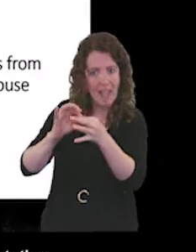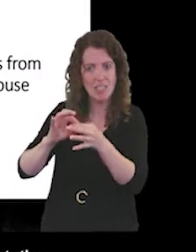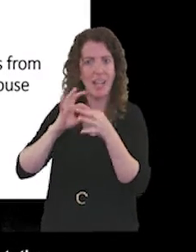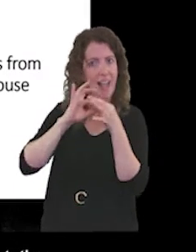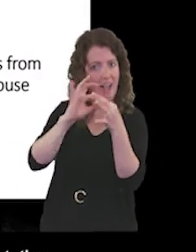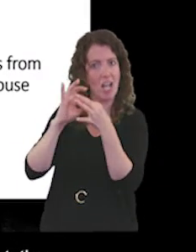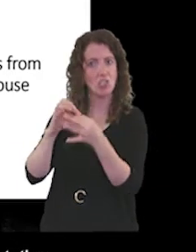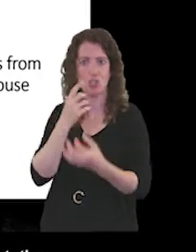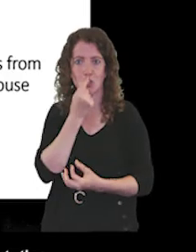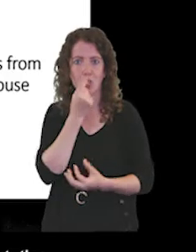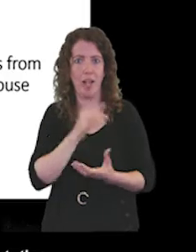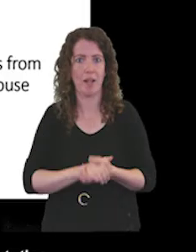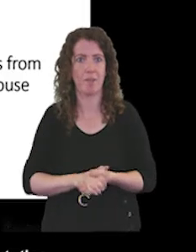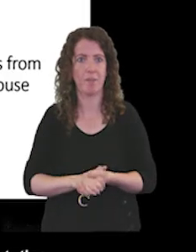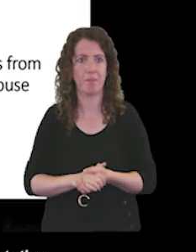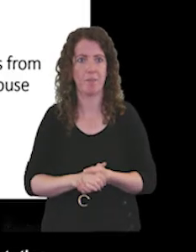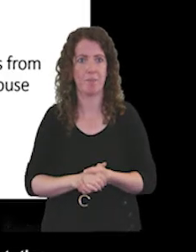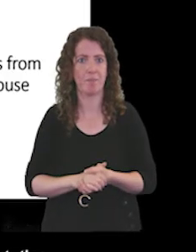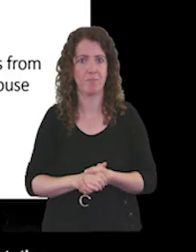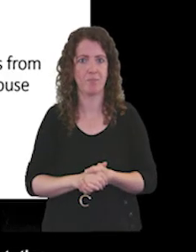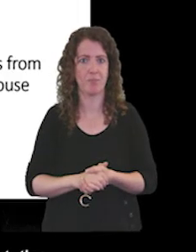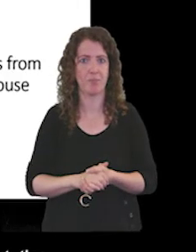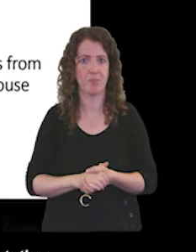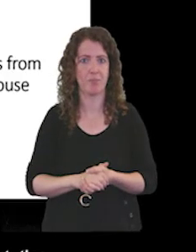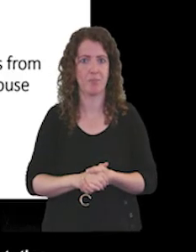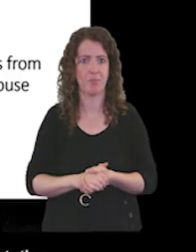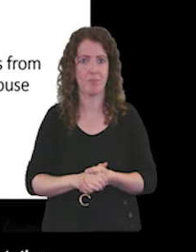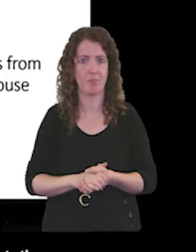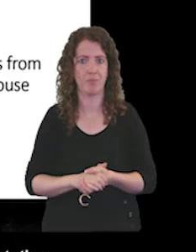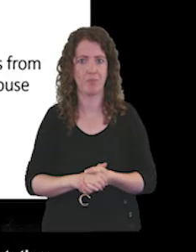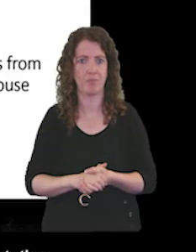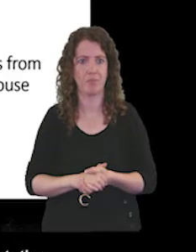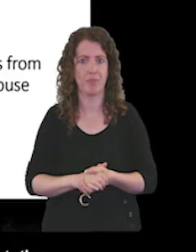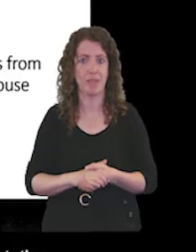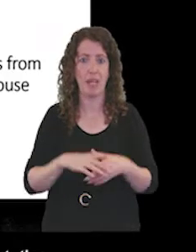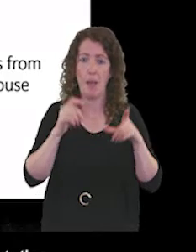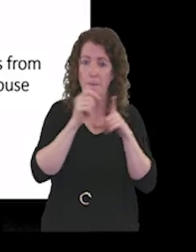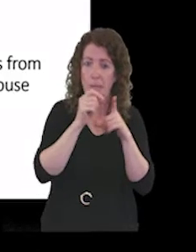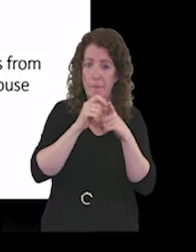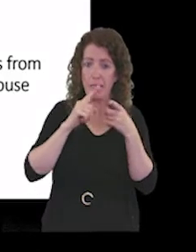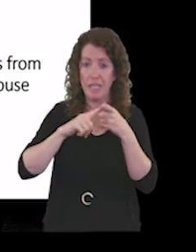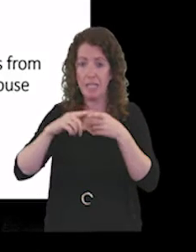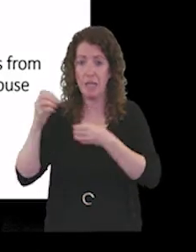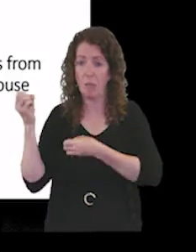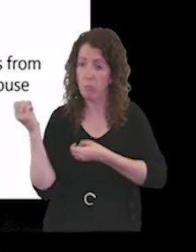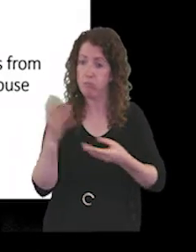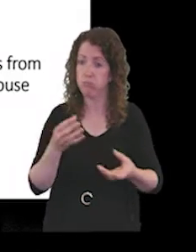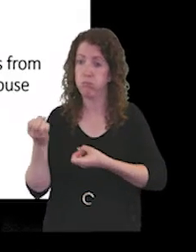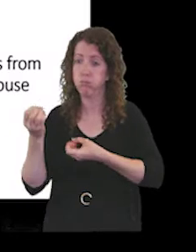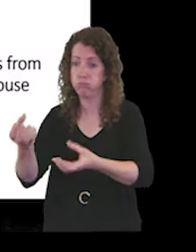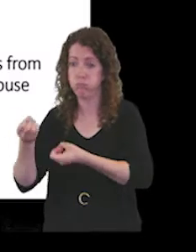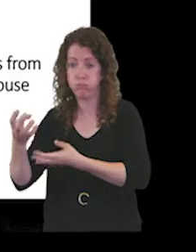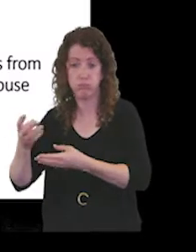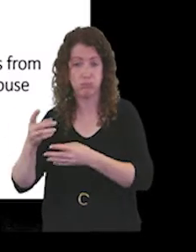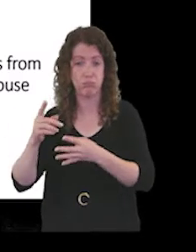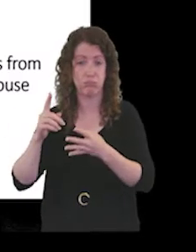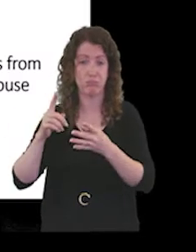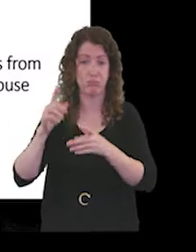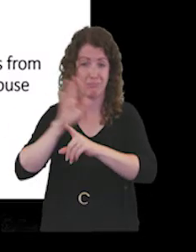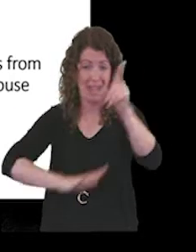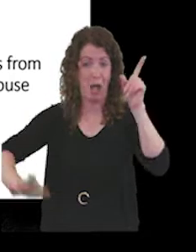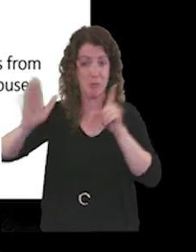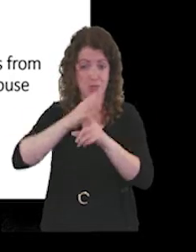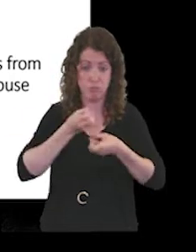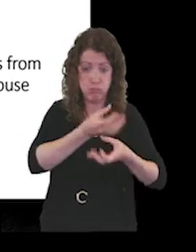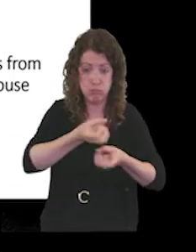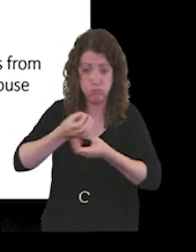The transportation of personal protective equipment across the county and supporting other